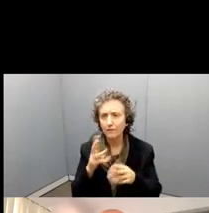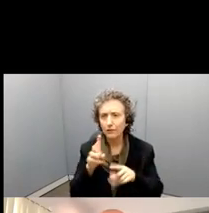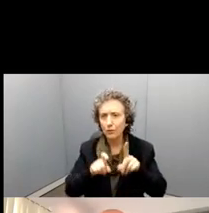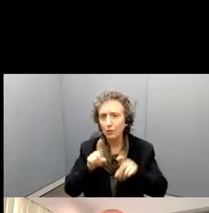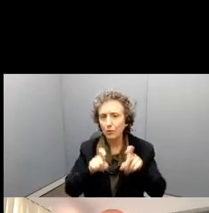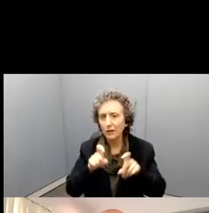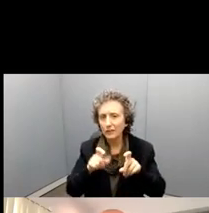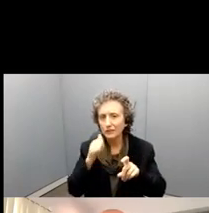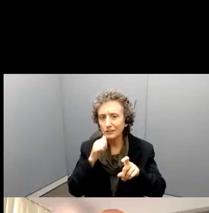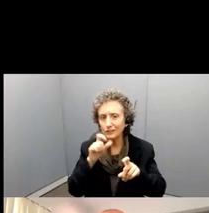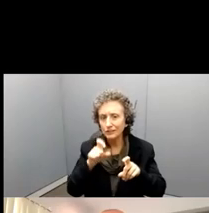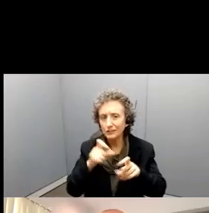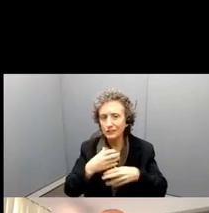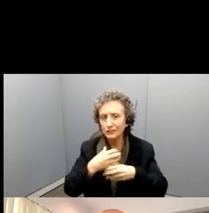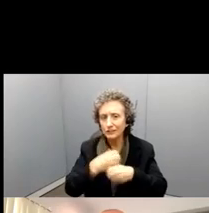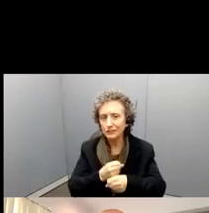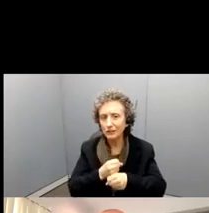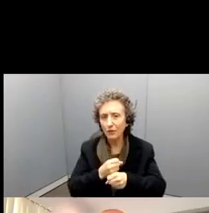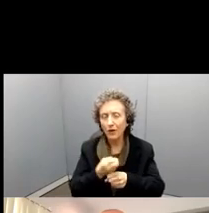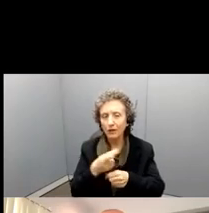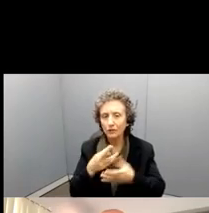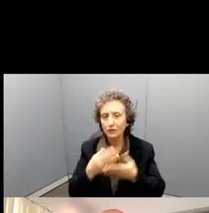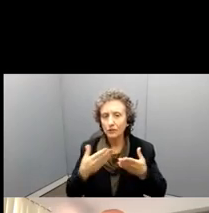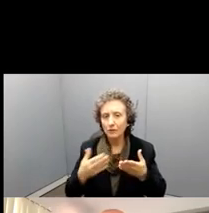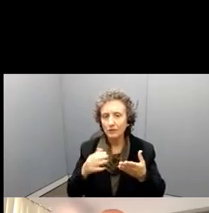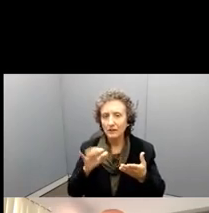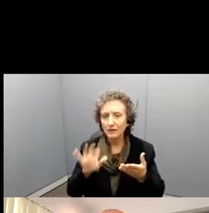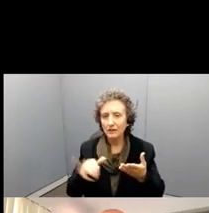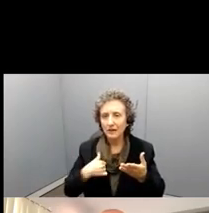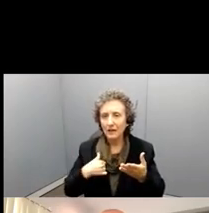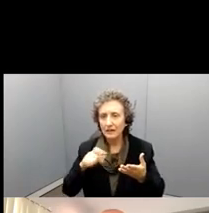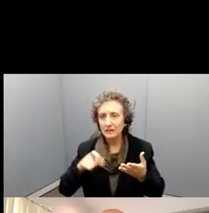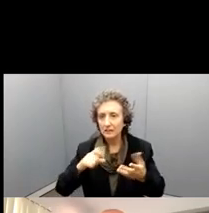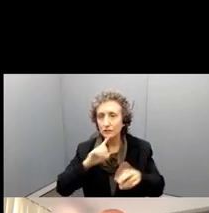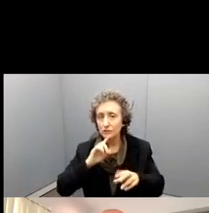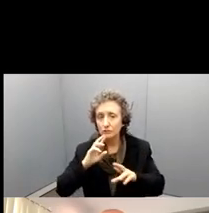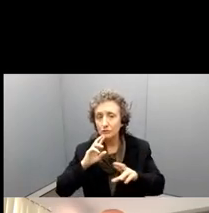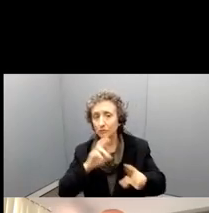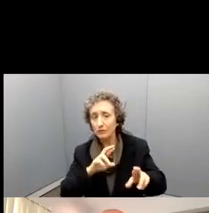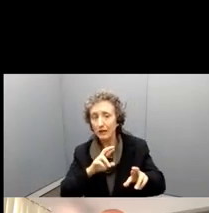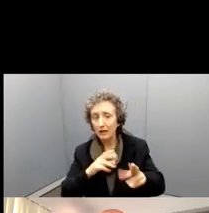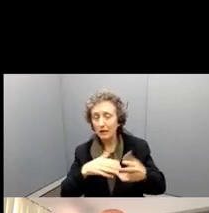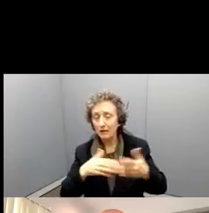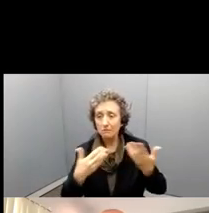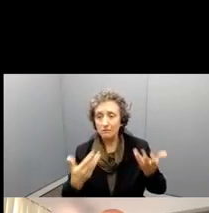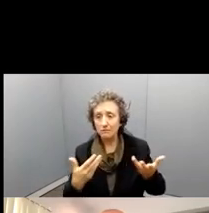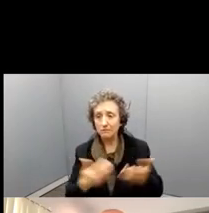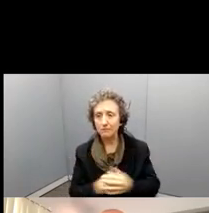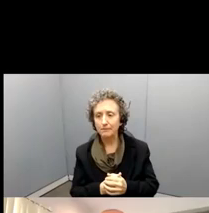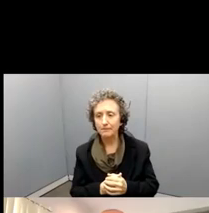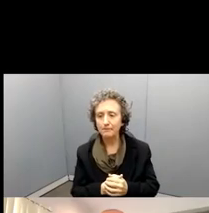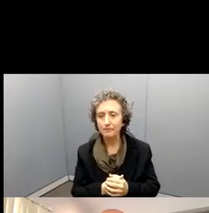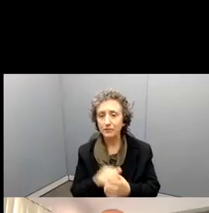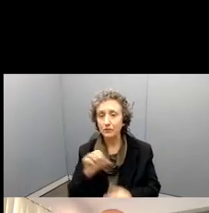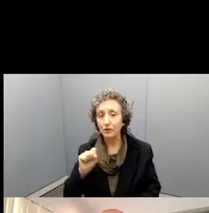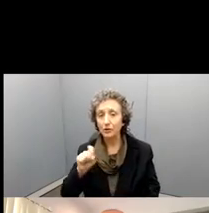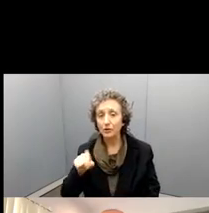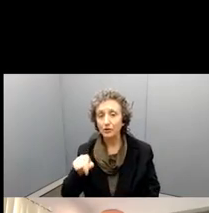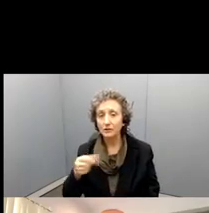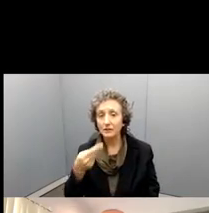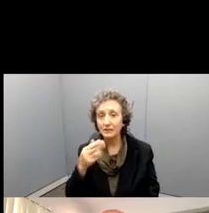summarizing some things I might want to say, to address here. So Stephanie, is there anything?